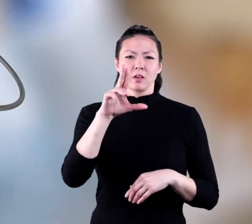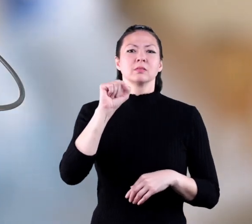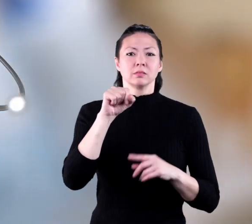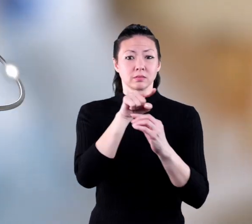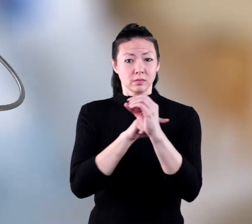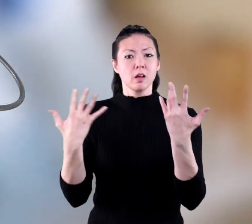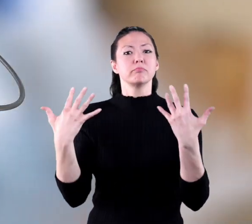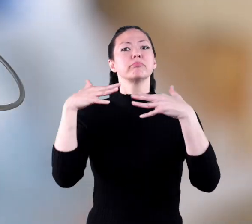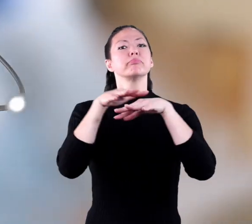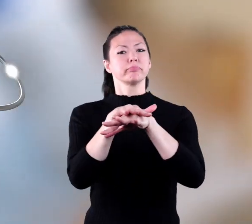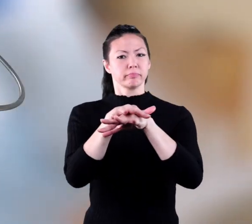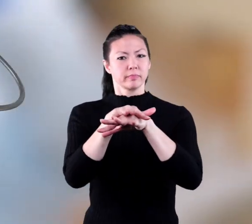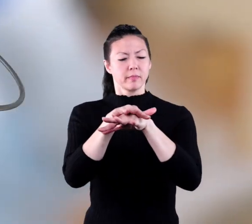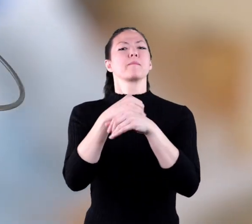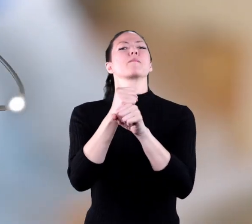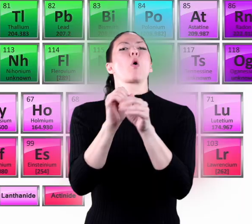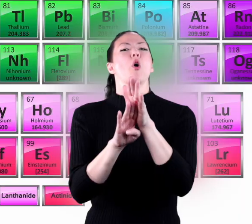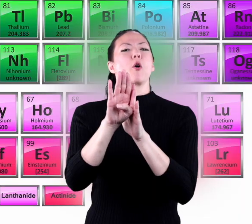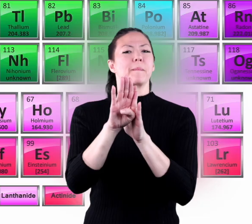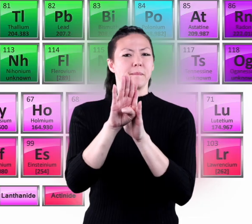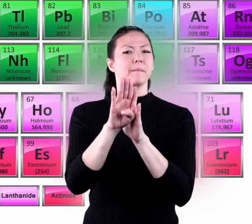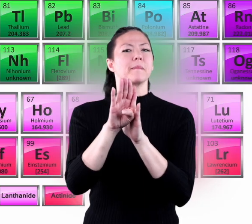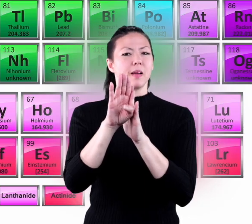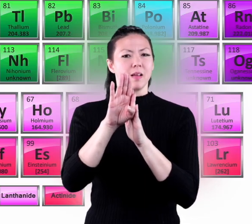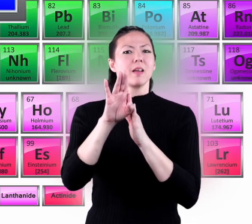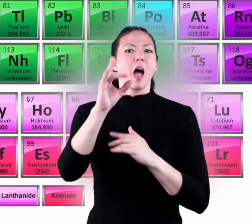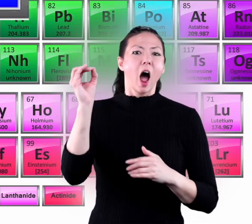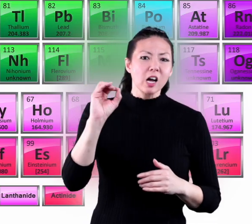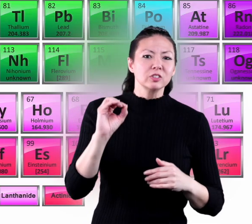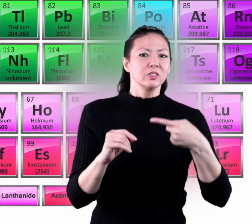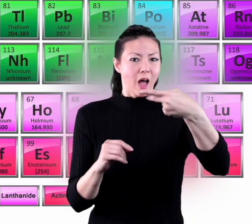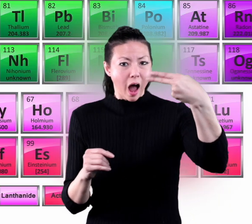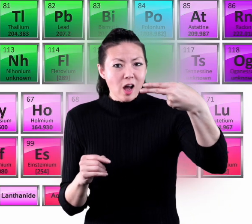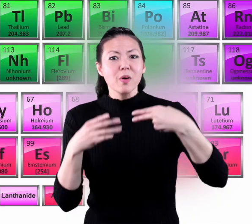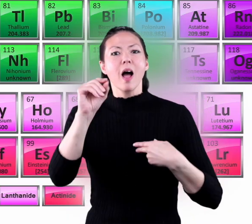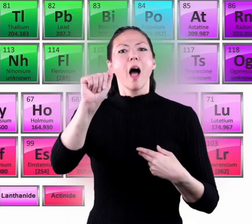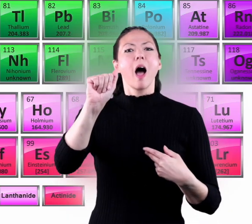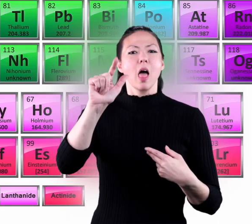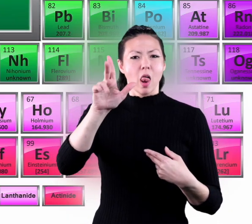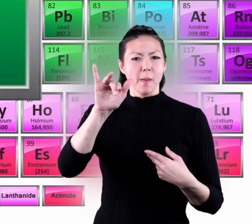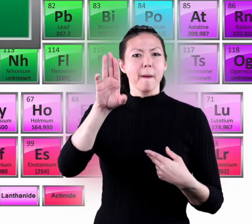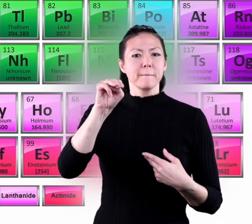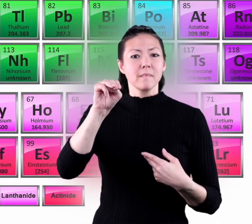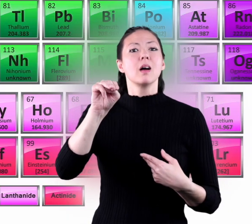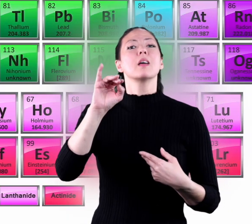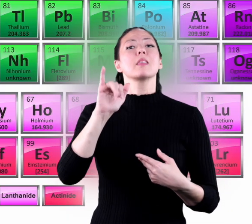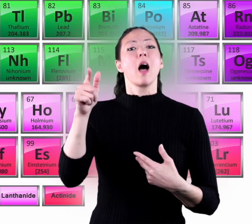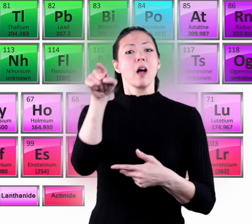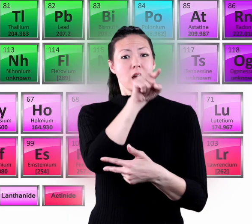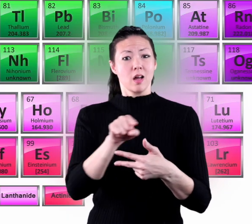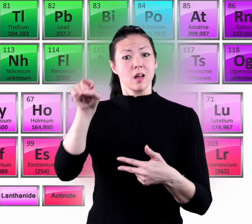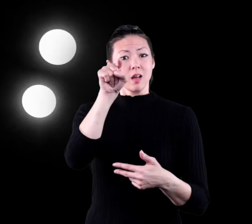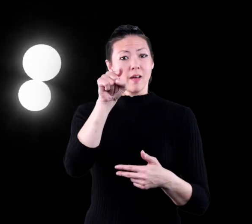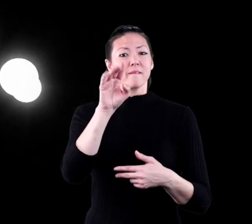Those atoms combine together to form elements such as oxygen, hydrogen, and aluminum. In